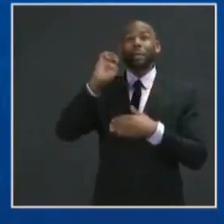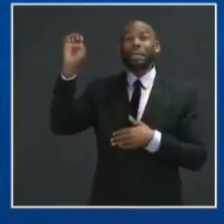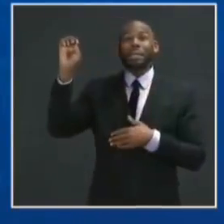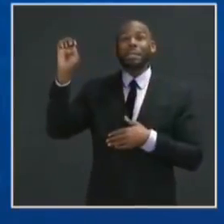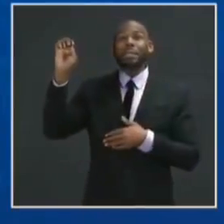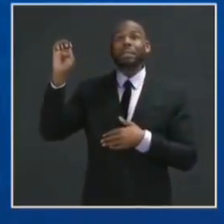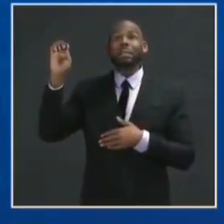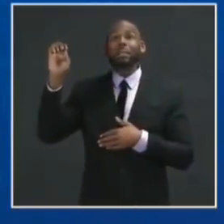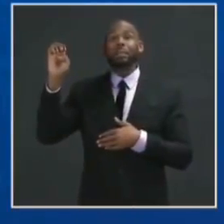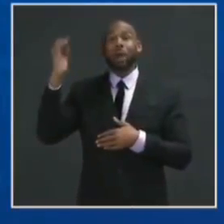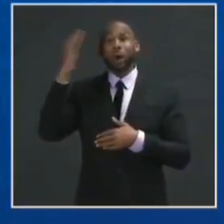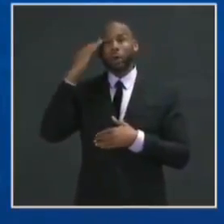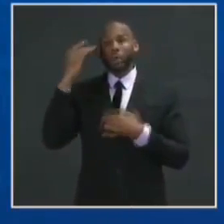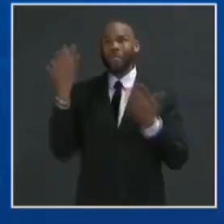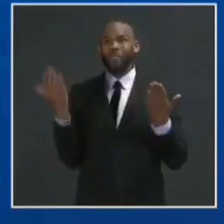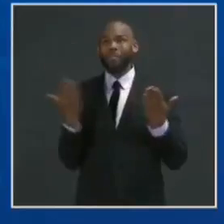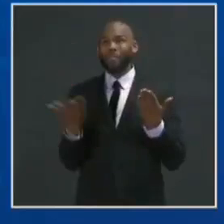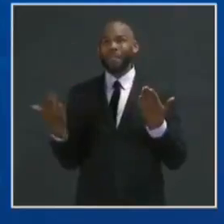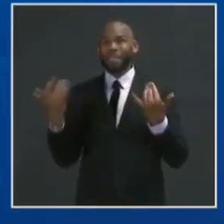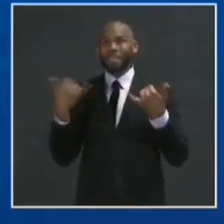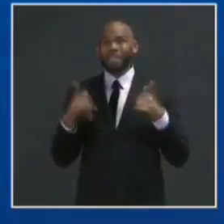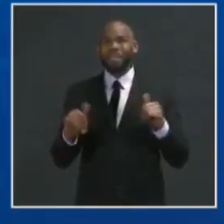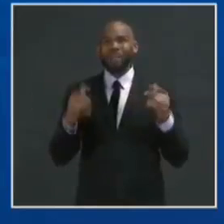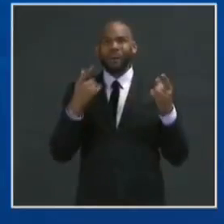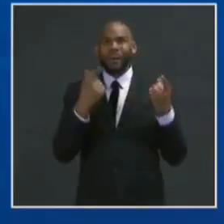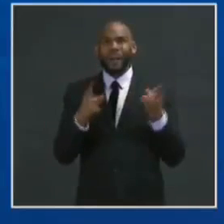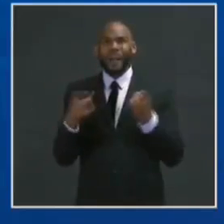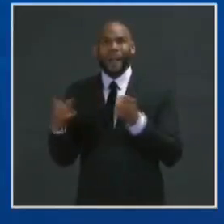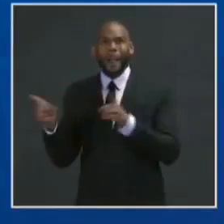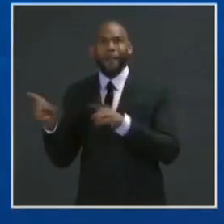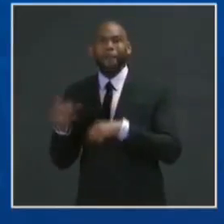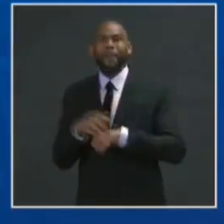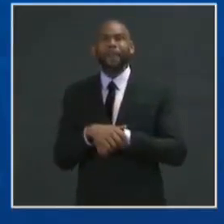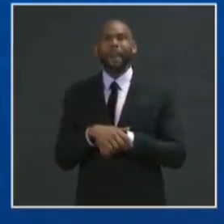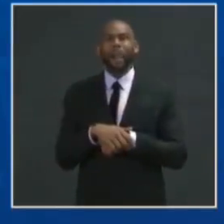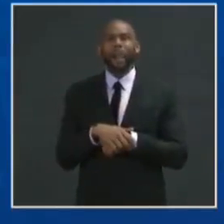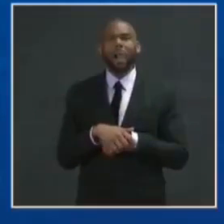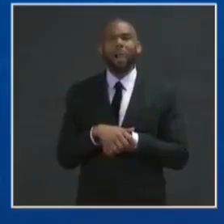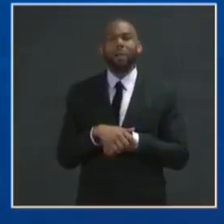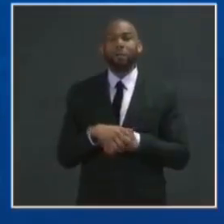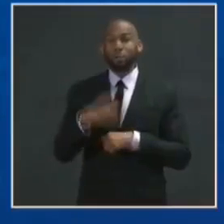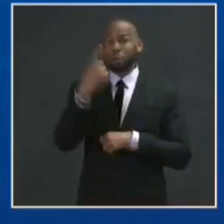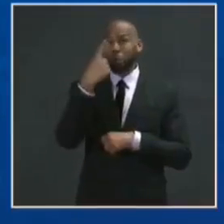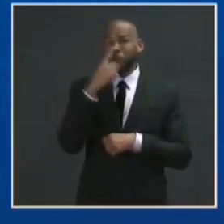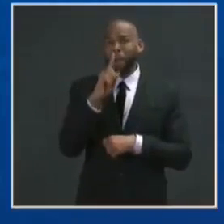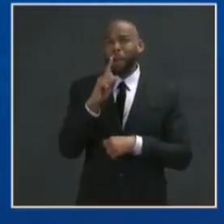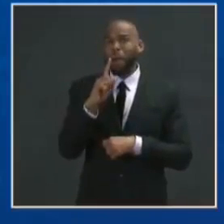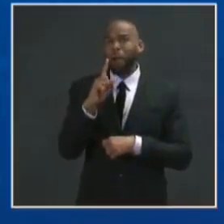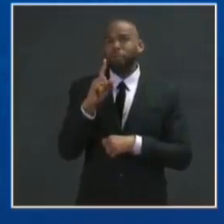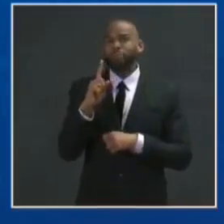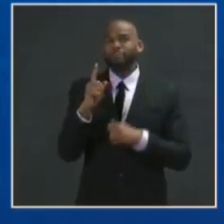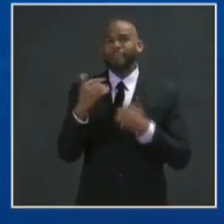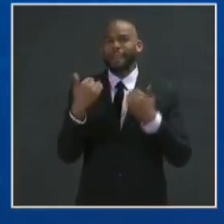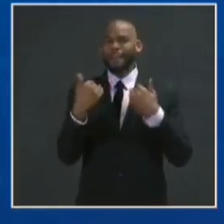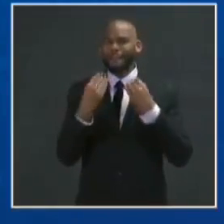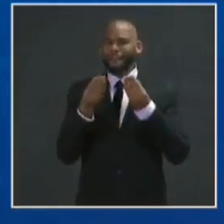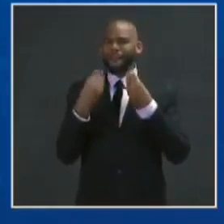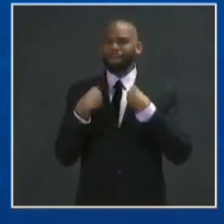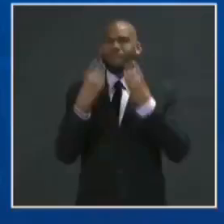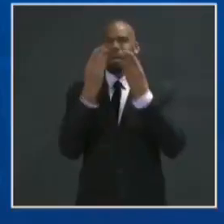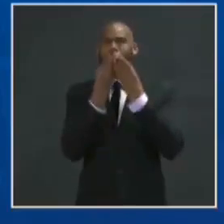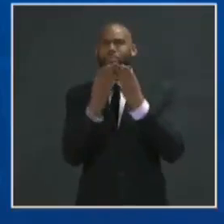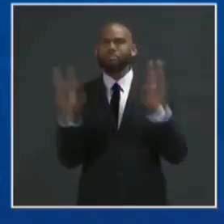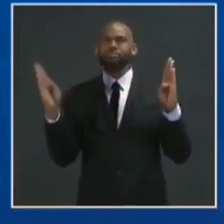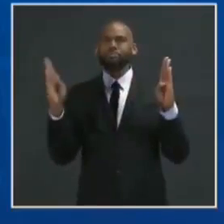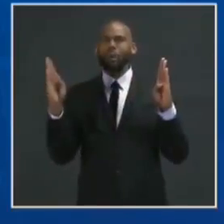that, you know, things are still under review, including policies like the Abraham Accords, but can you please just give us a broad sense of what the